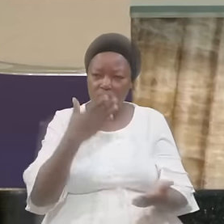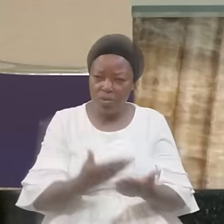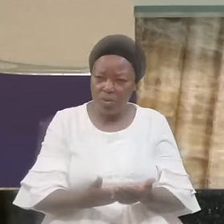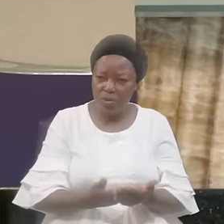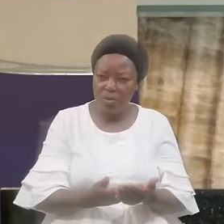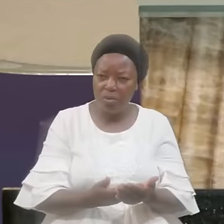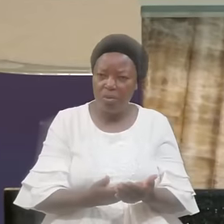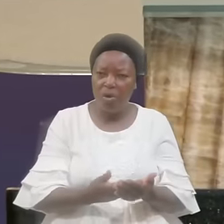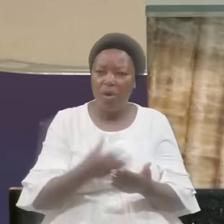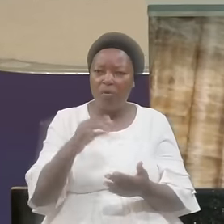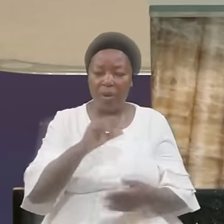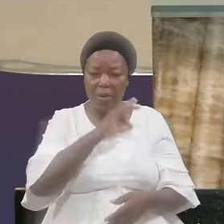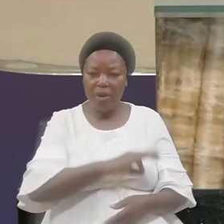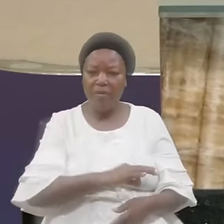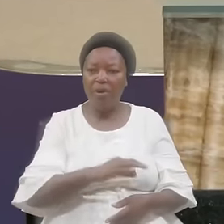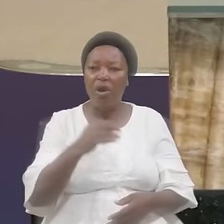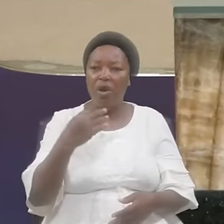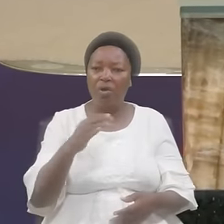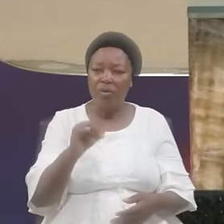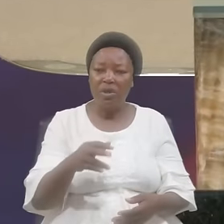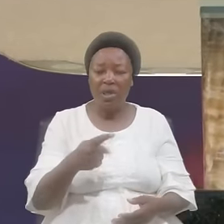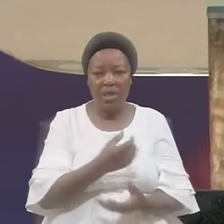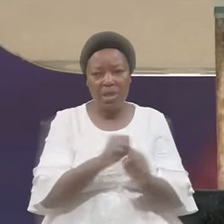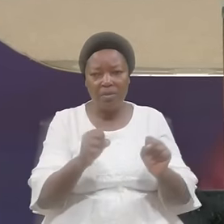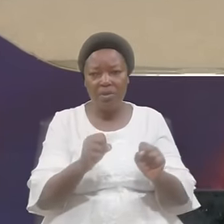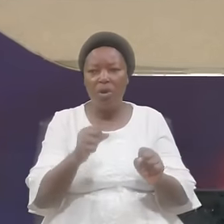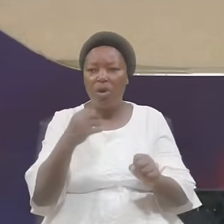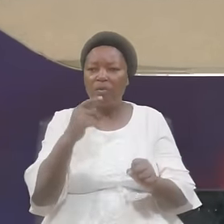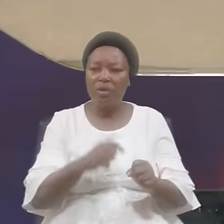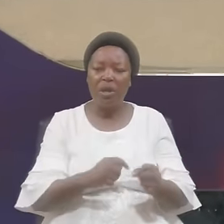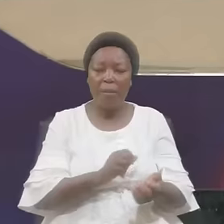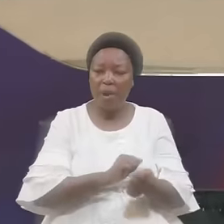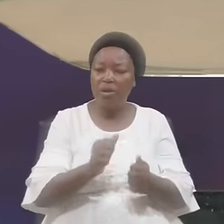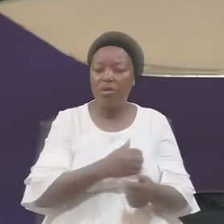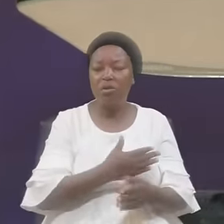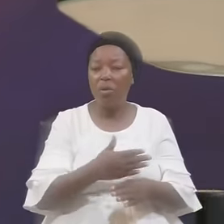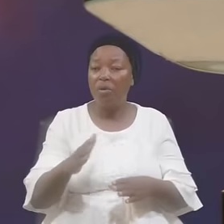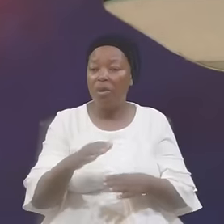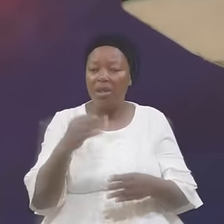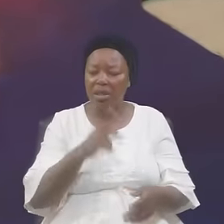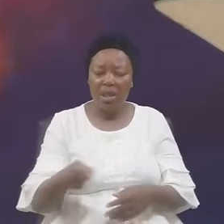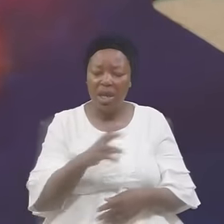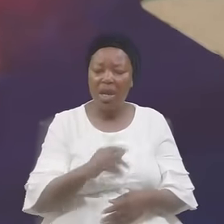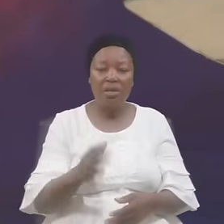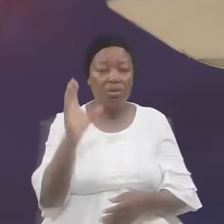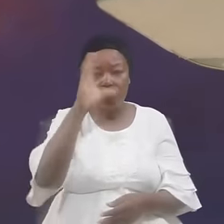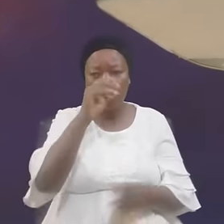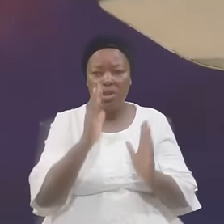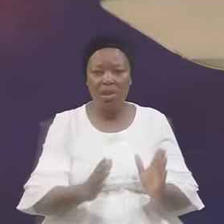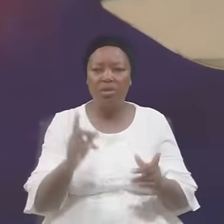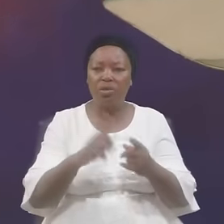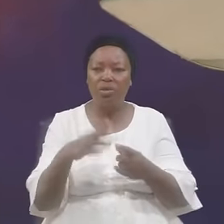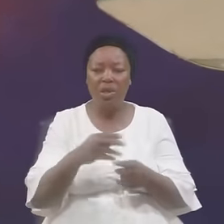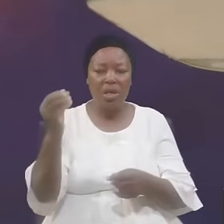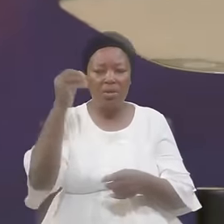Of the benefit Of the redemption Of the Passover They are strangers To the grace